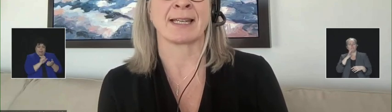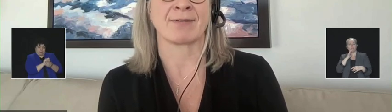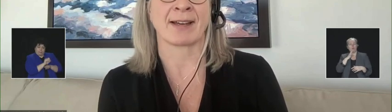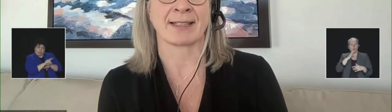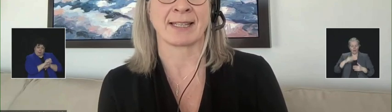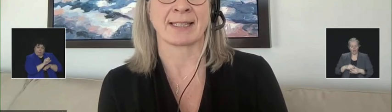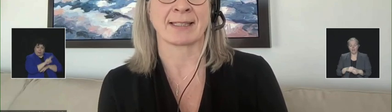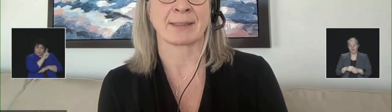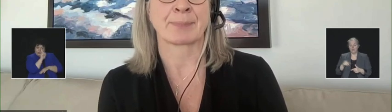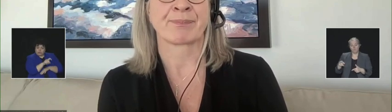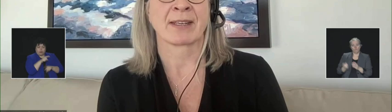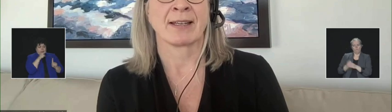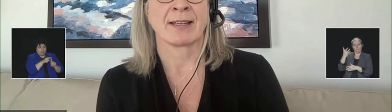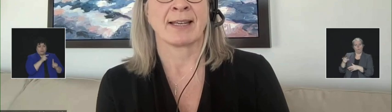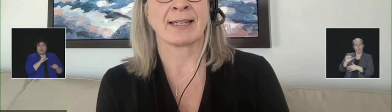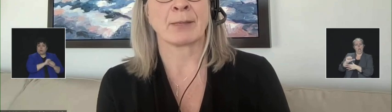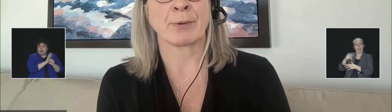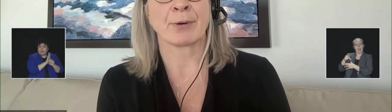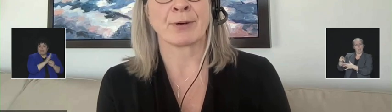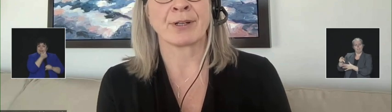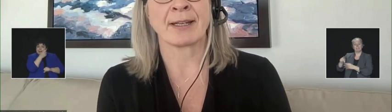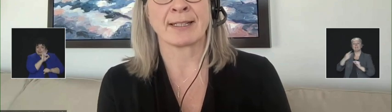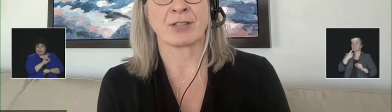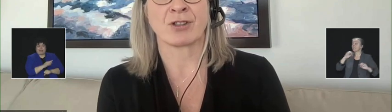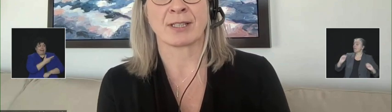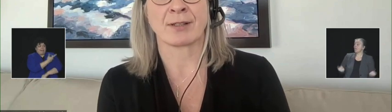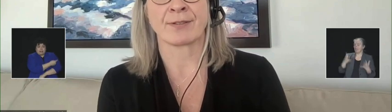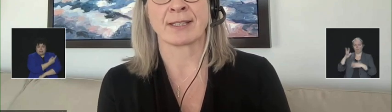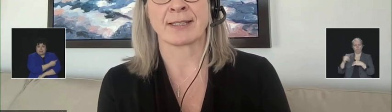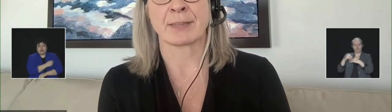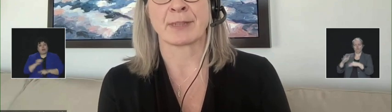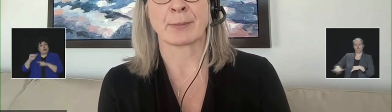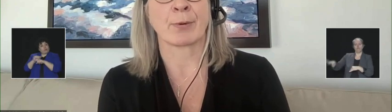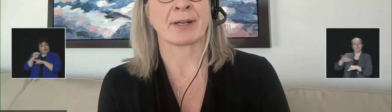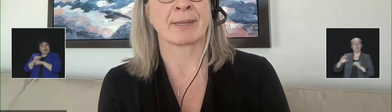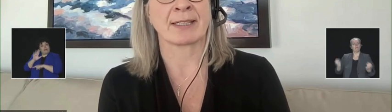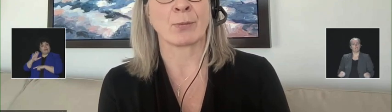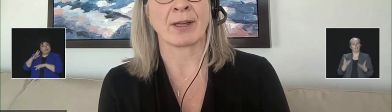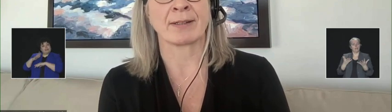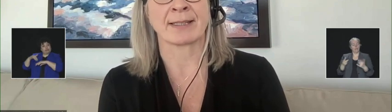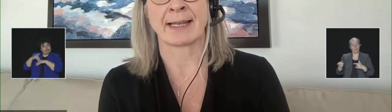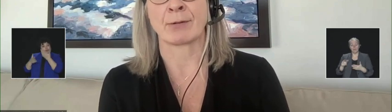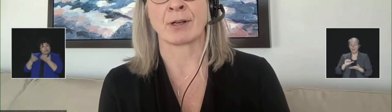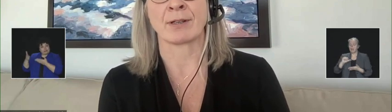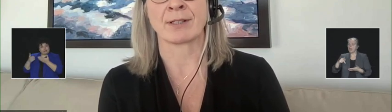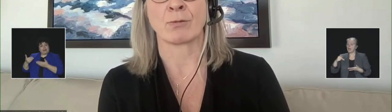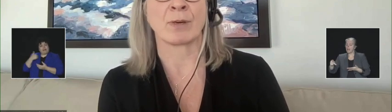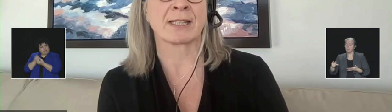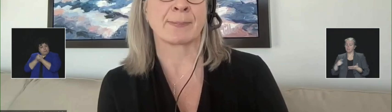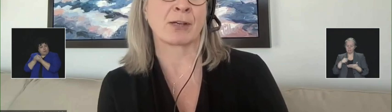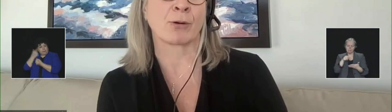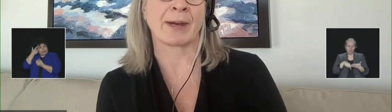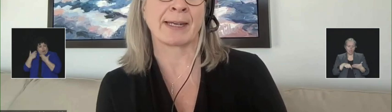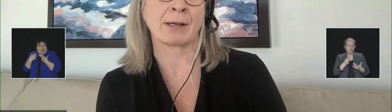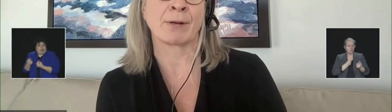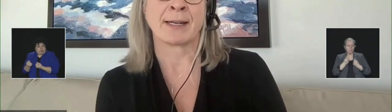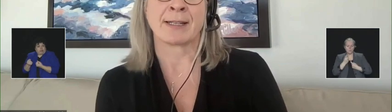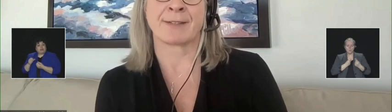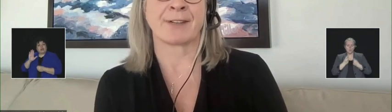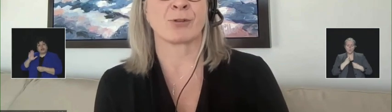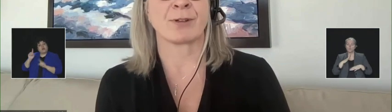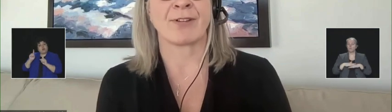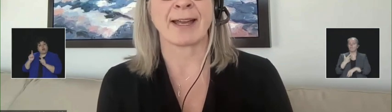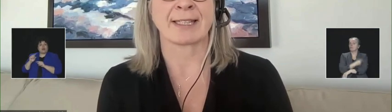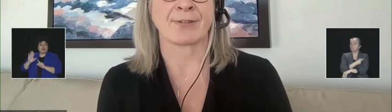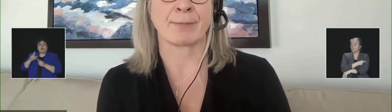-19 and vaccines. In Alberta, Indigenous Services has been supporting mental wellness town halls on Windspeaker Radio